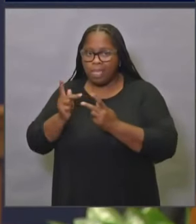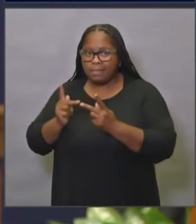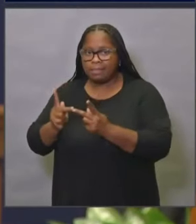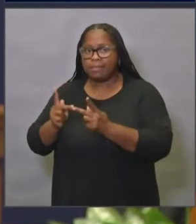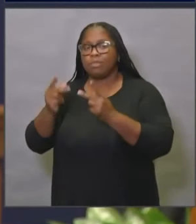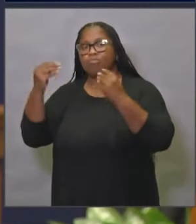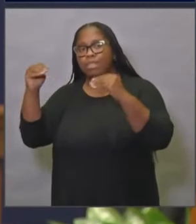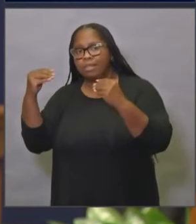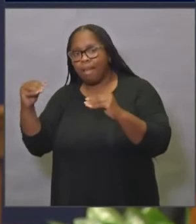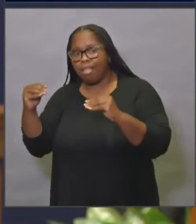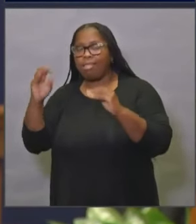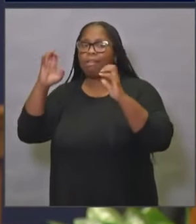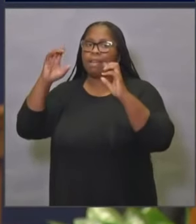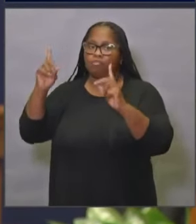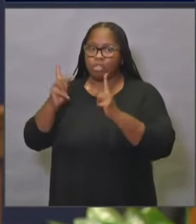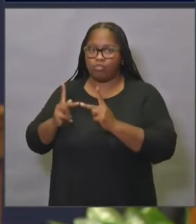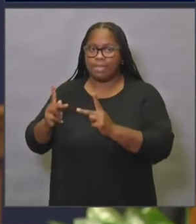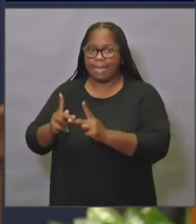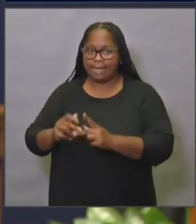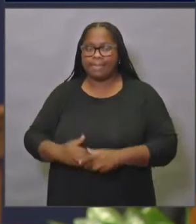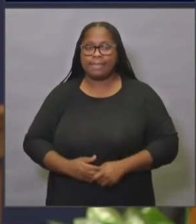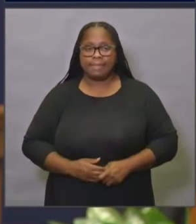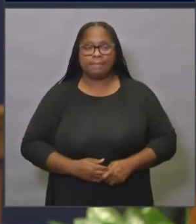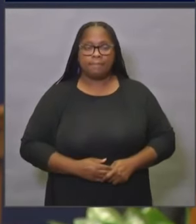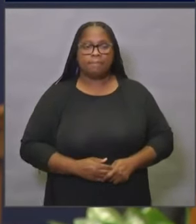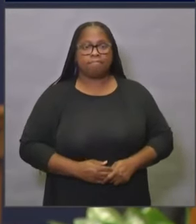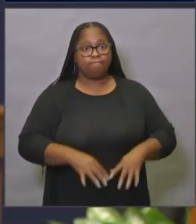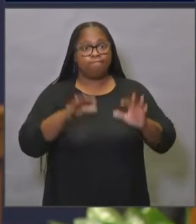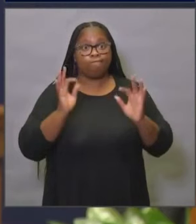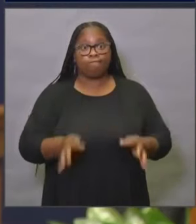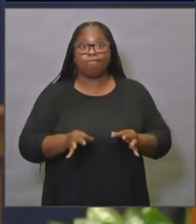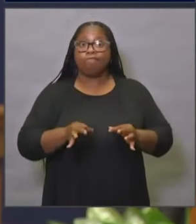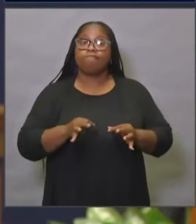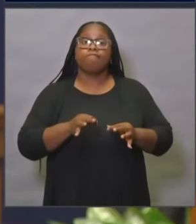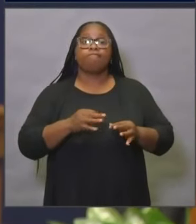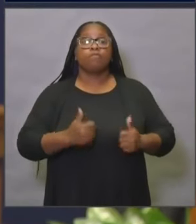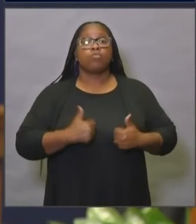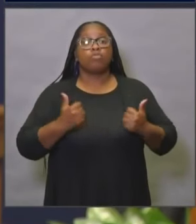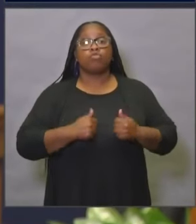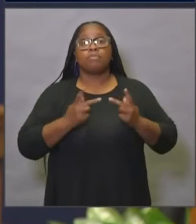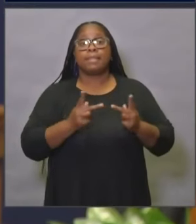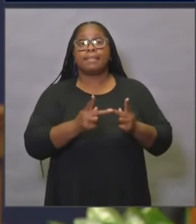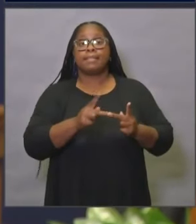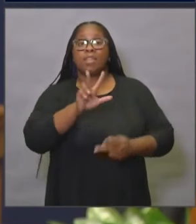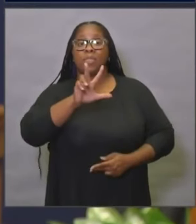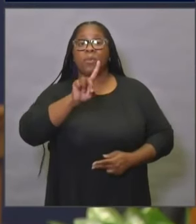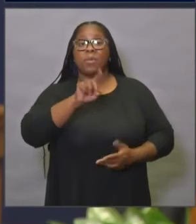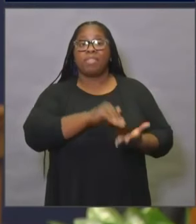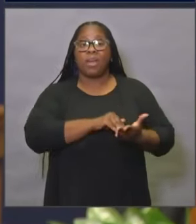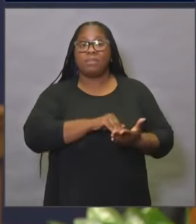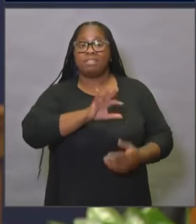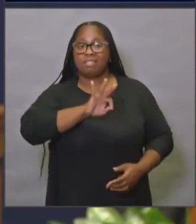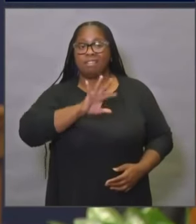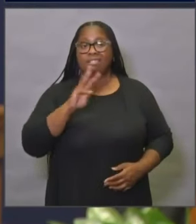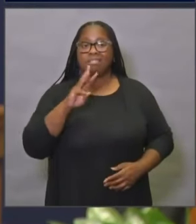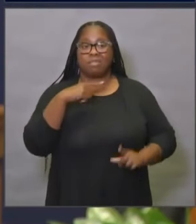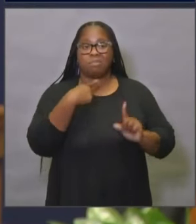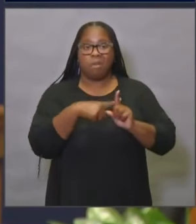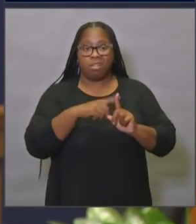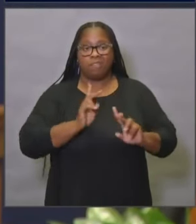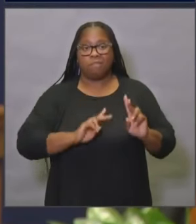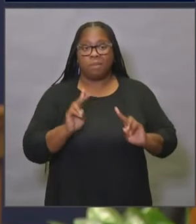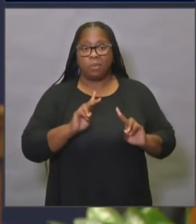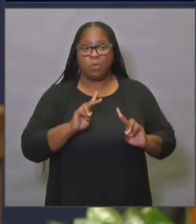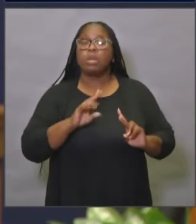and educational settings. The confirmed cases in institutional settings is 31,096, including